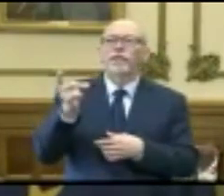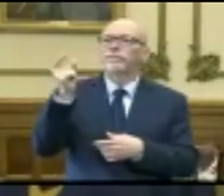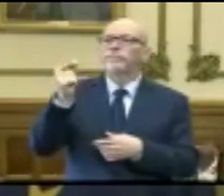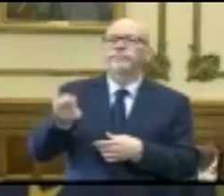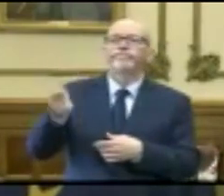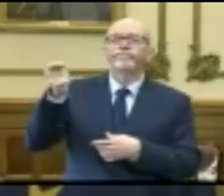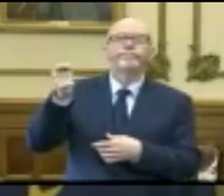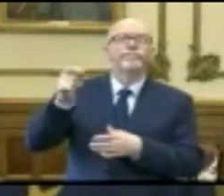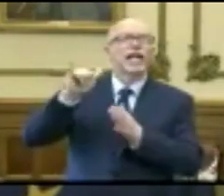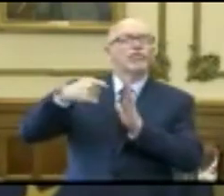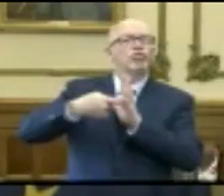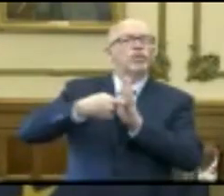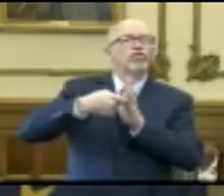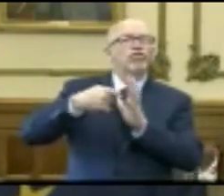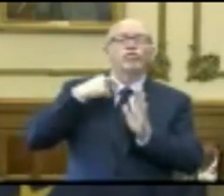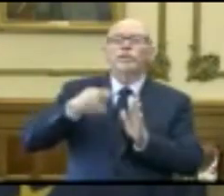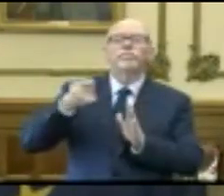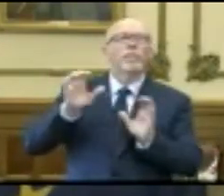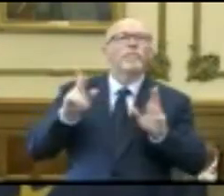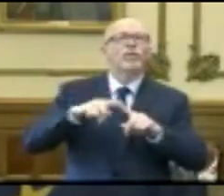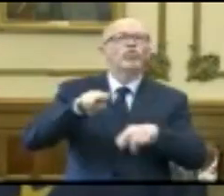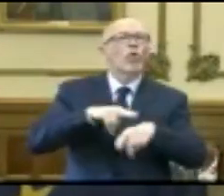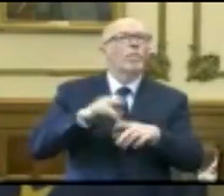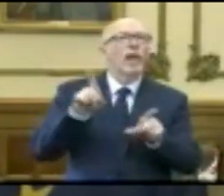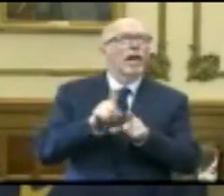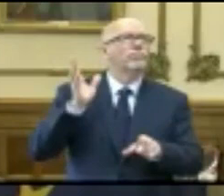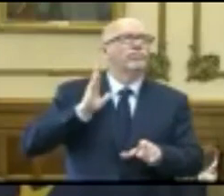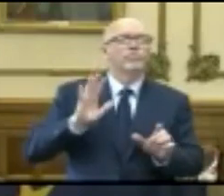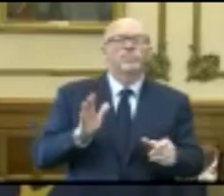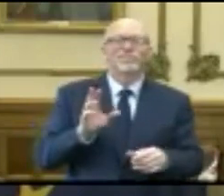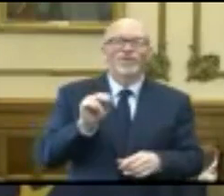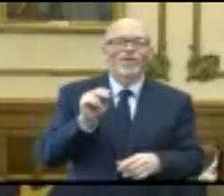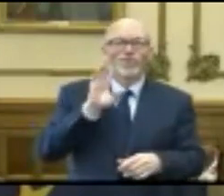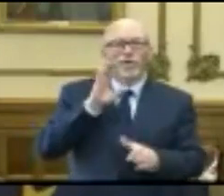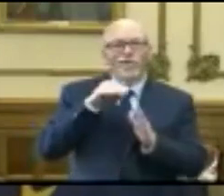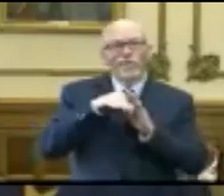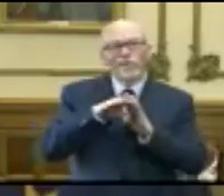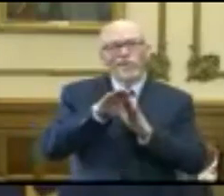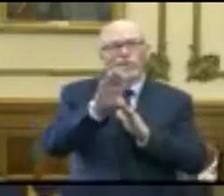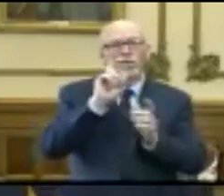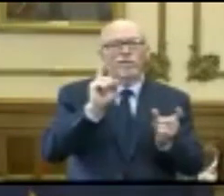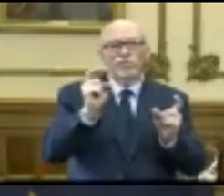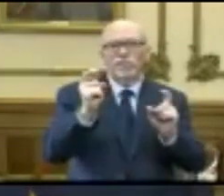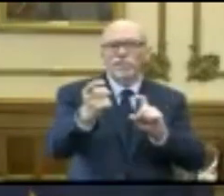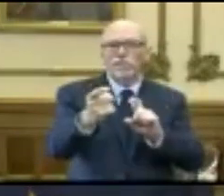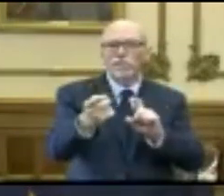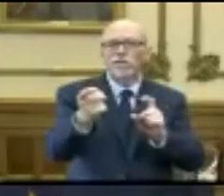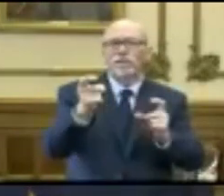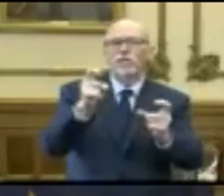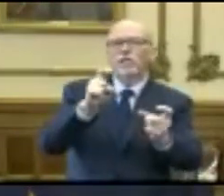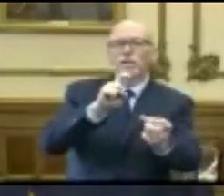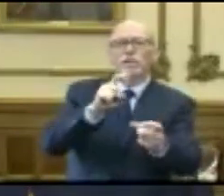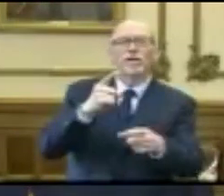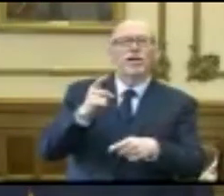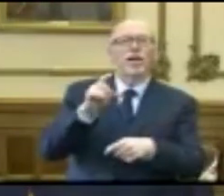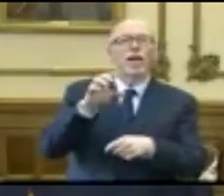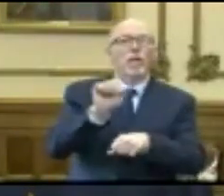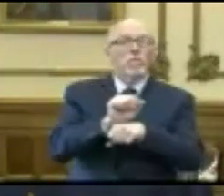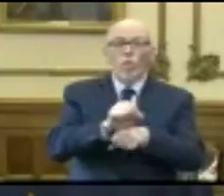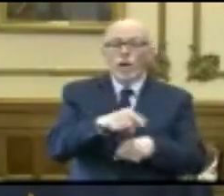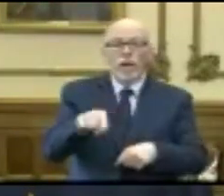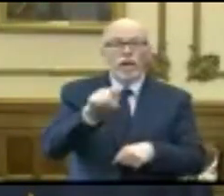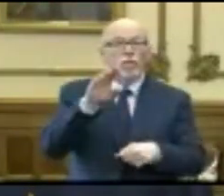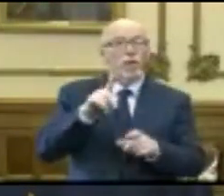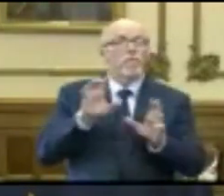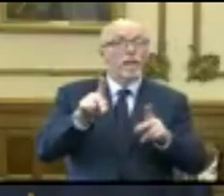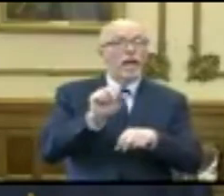We won't go, you know, immediately back to the way it was. And so things will be different. Employees need to know when they go to